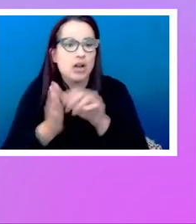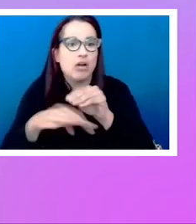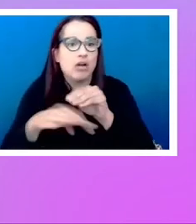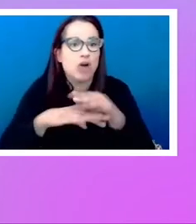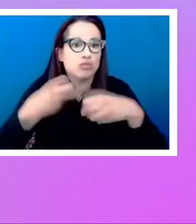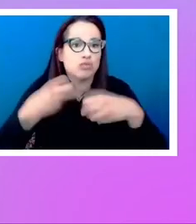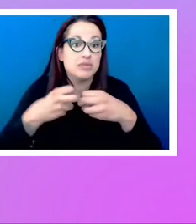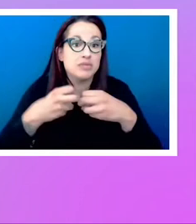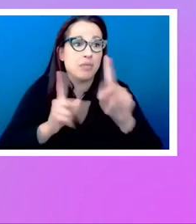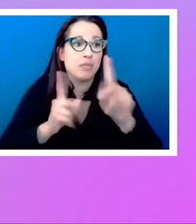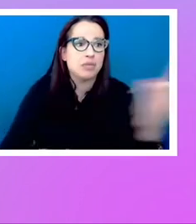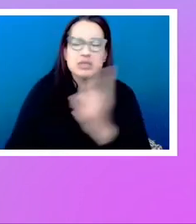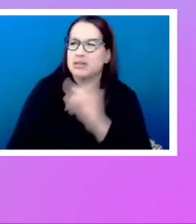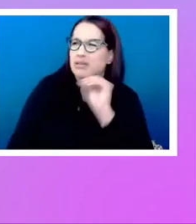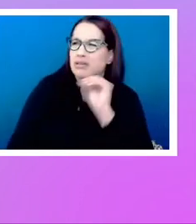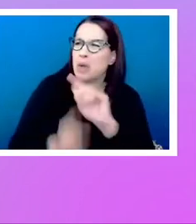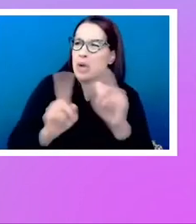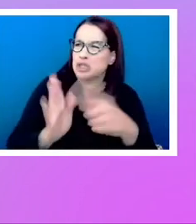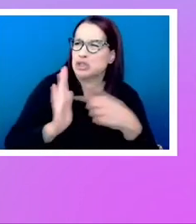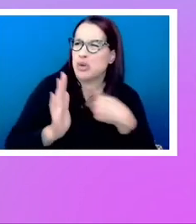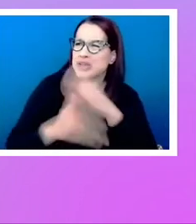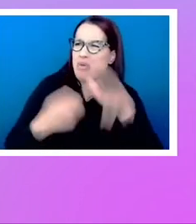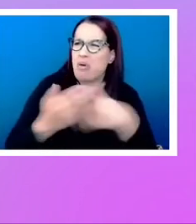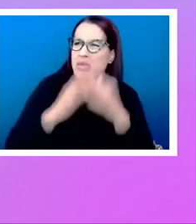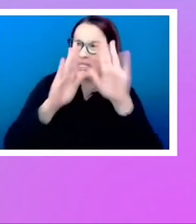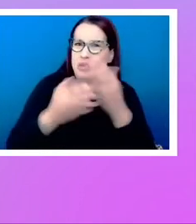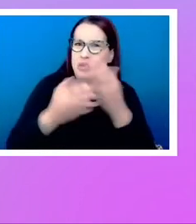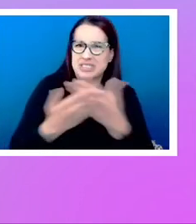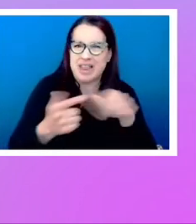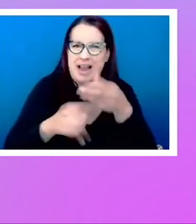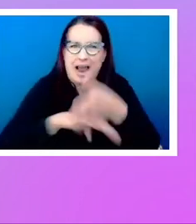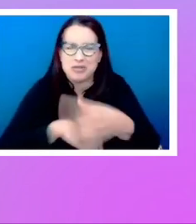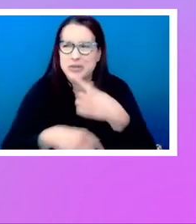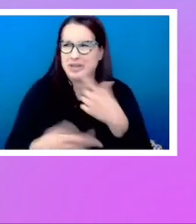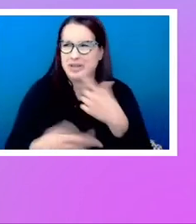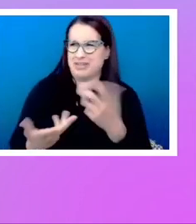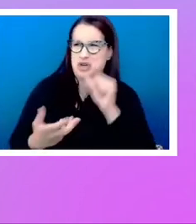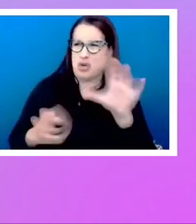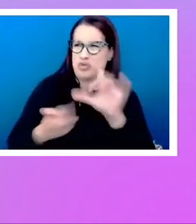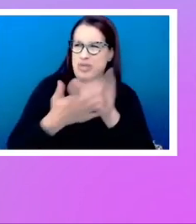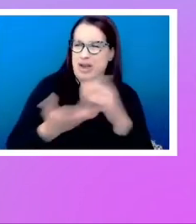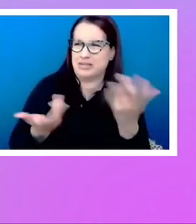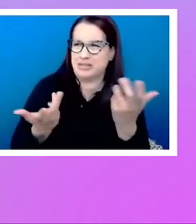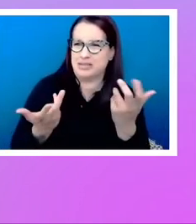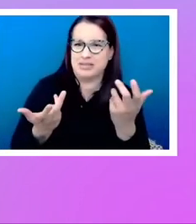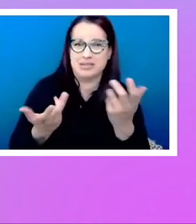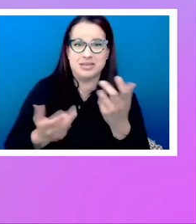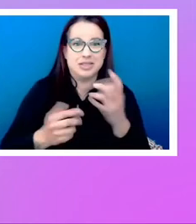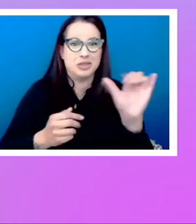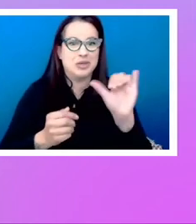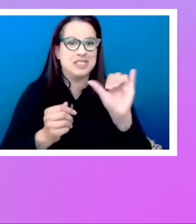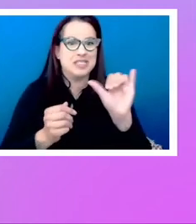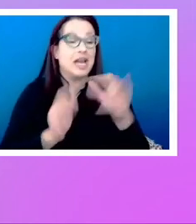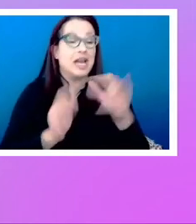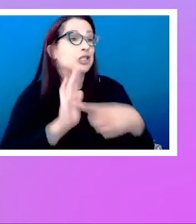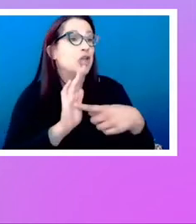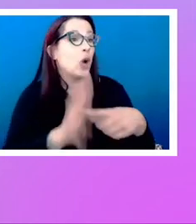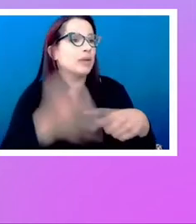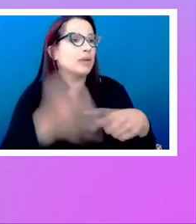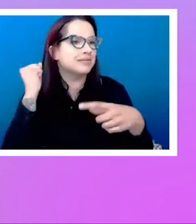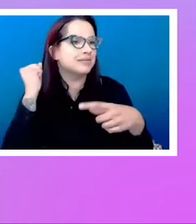me more than once, but you're shown us all this great stuff. And then you're saying, don't do it. You know, it's like you're showing us things and snatching it away again.